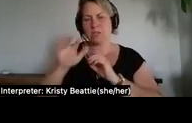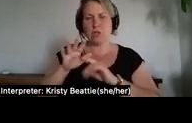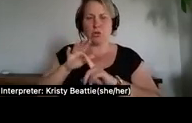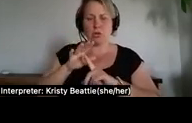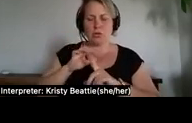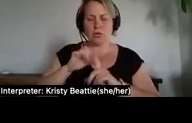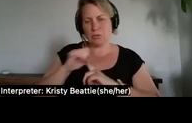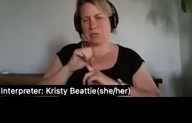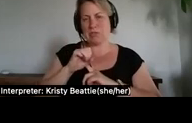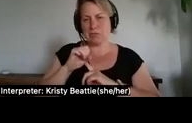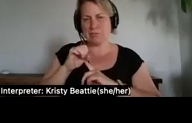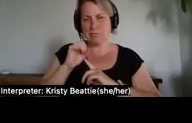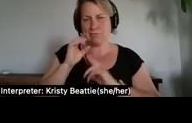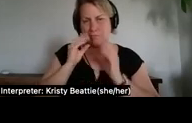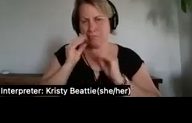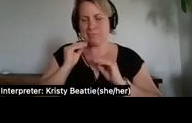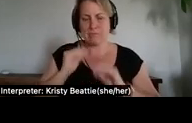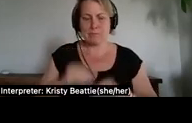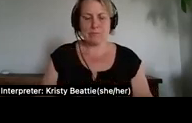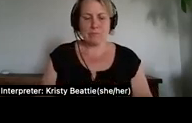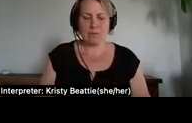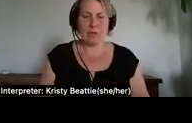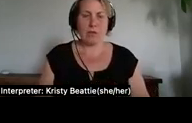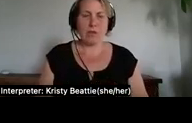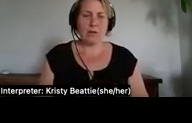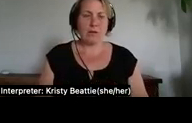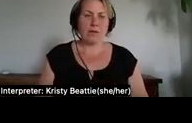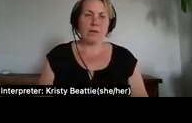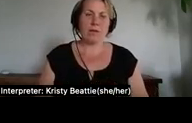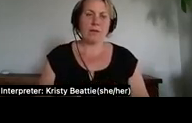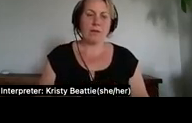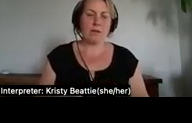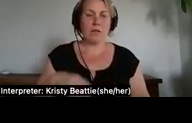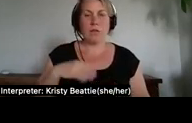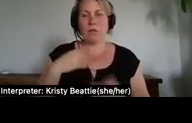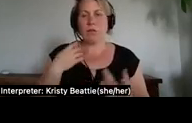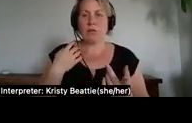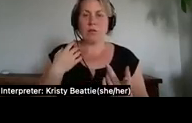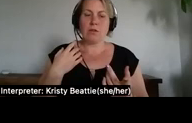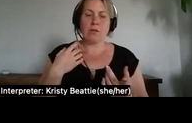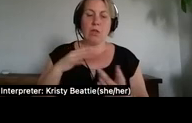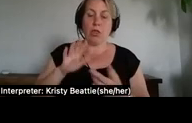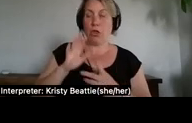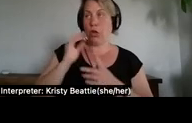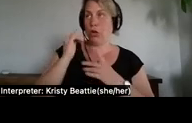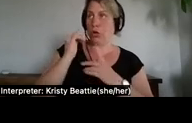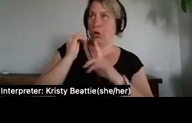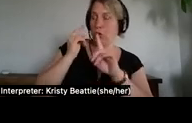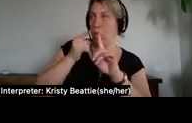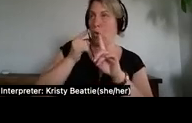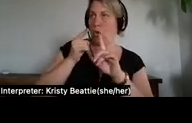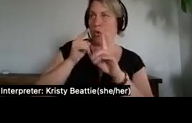their ideal is to be men or women but for them